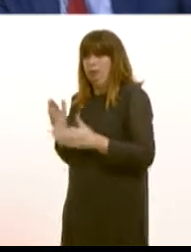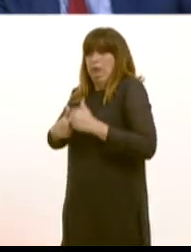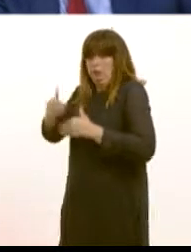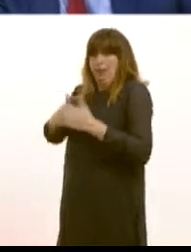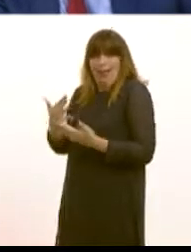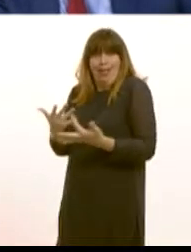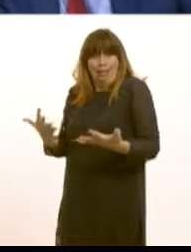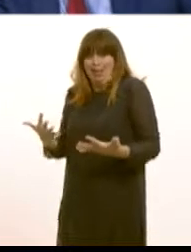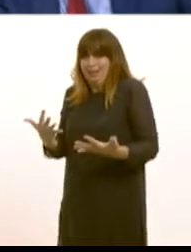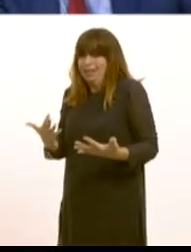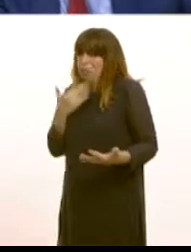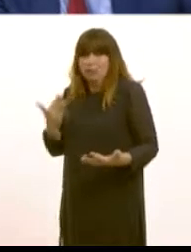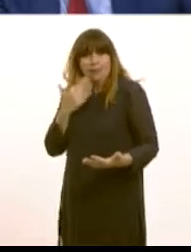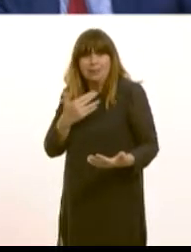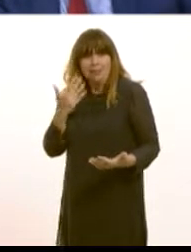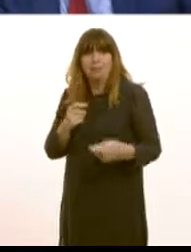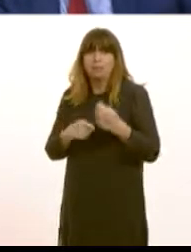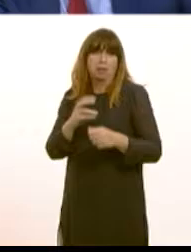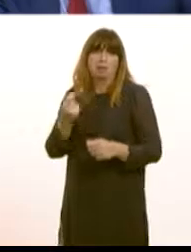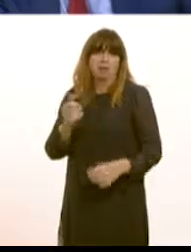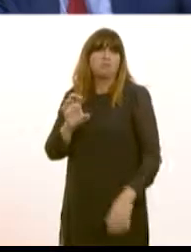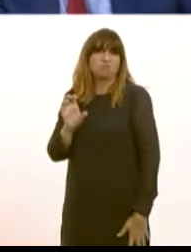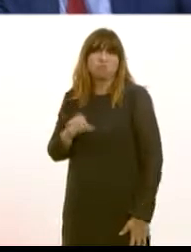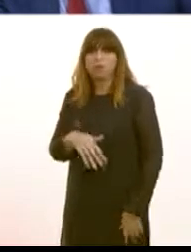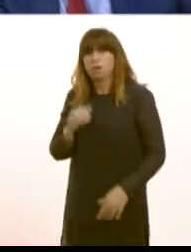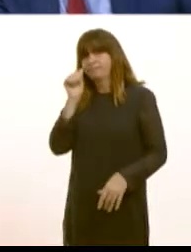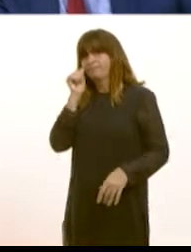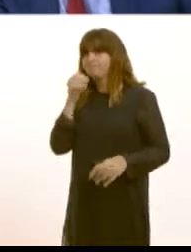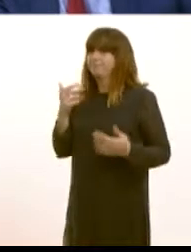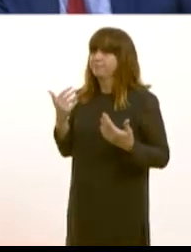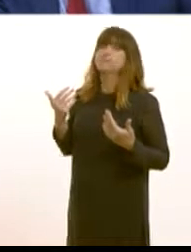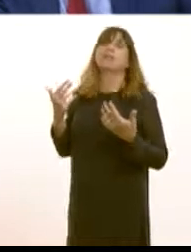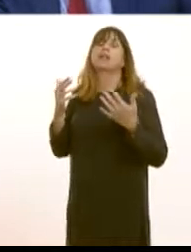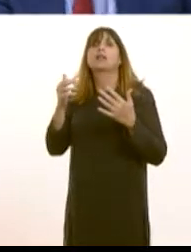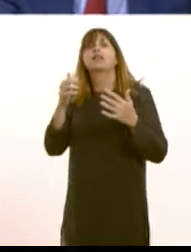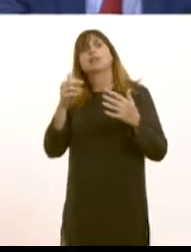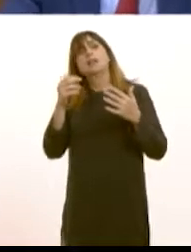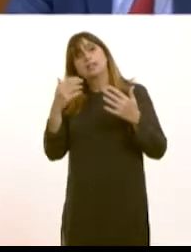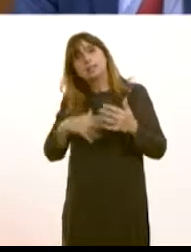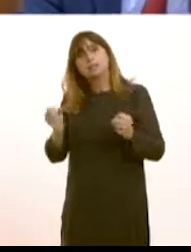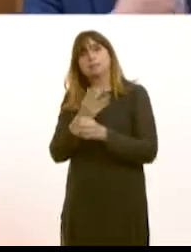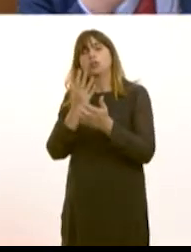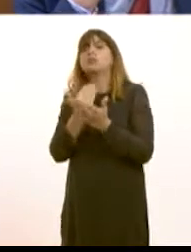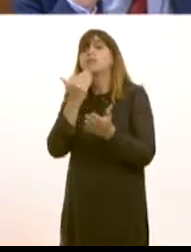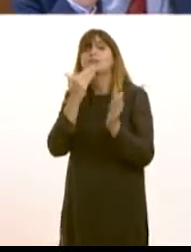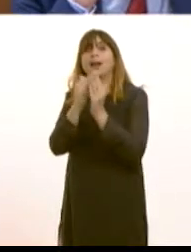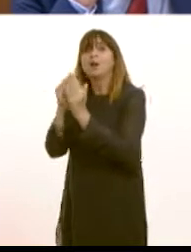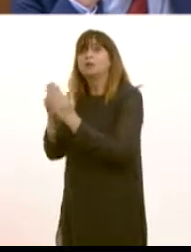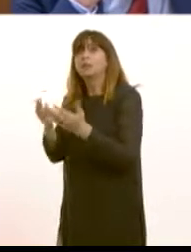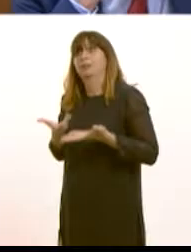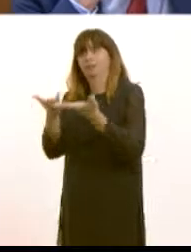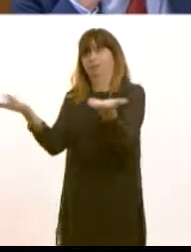and they're sometimes not without controversy but the member's right to say that we have to make sure that we have enough houses available for the people who need them